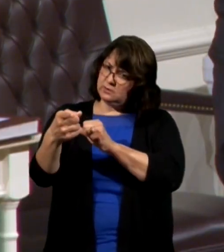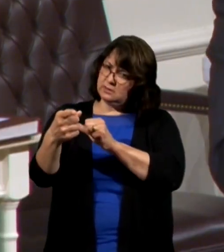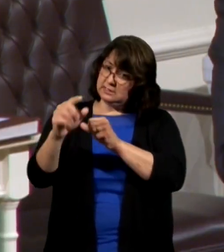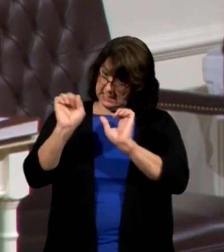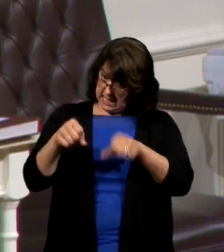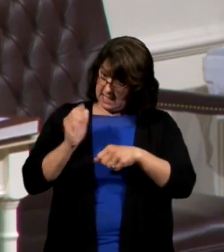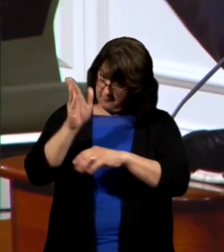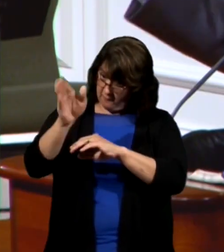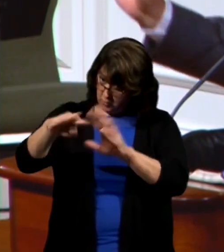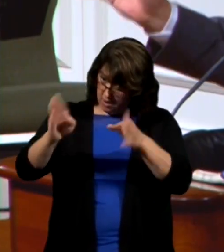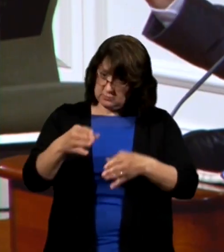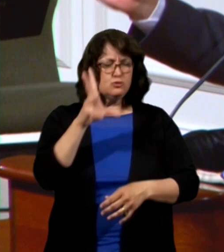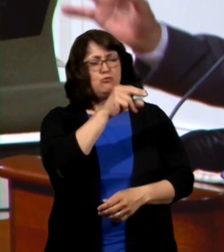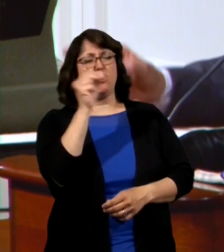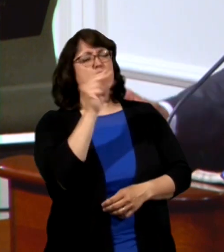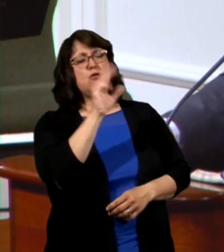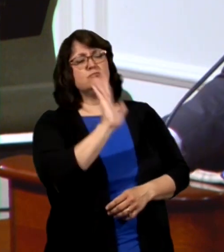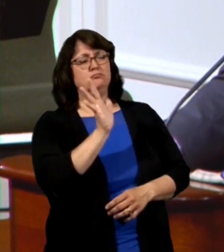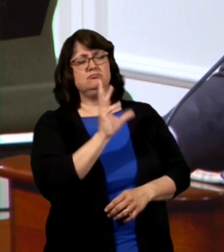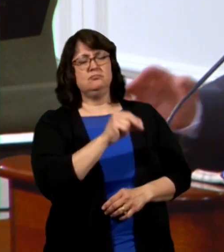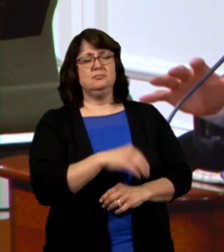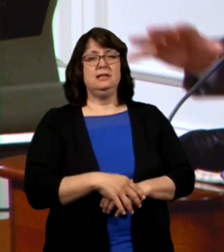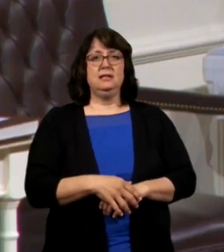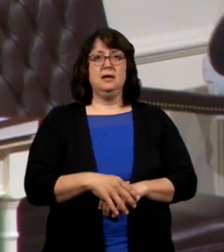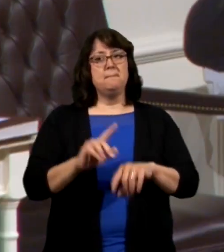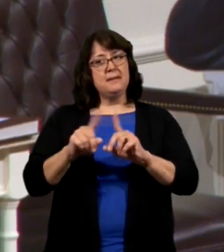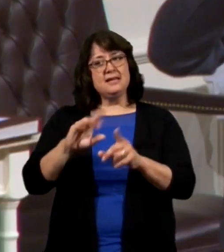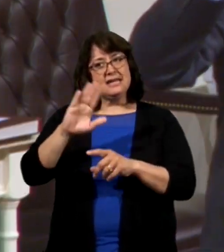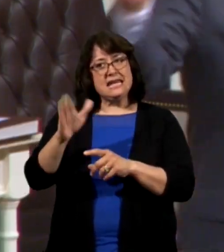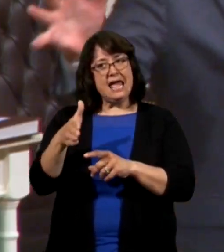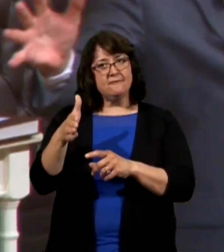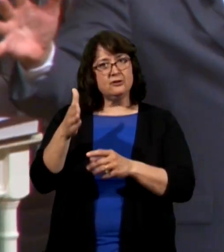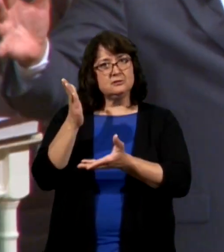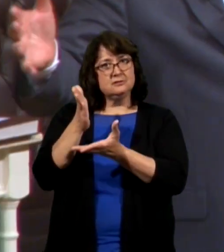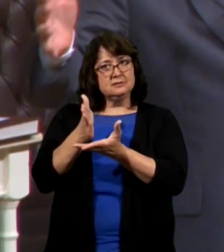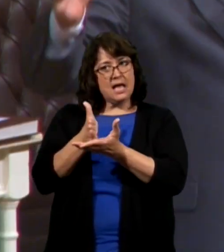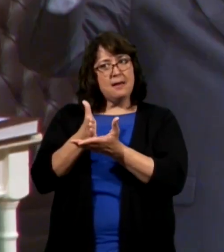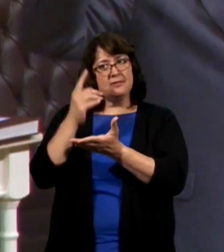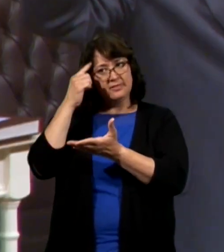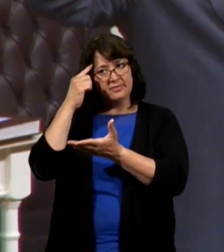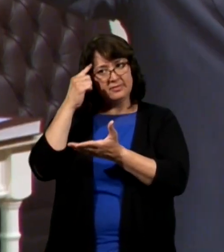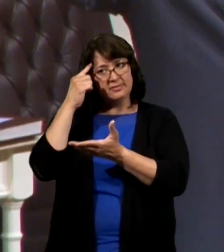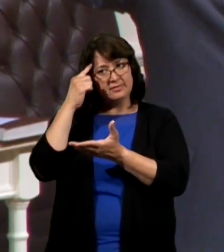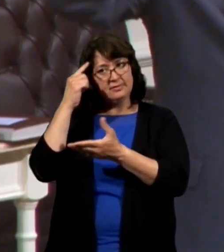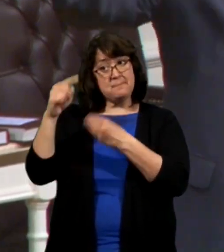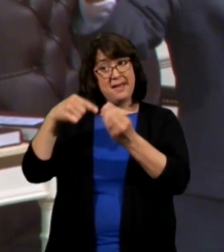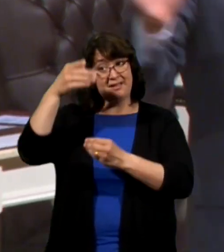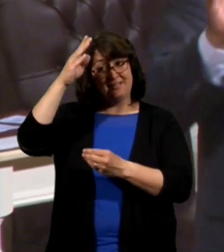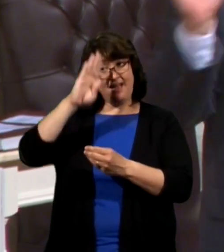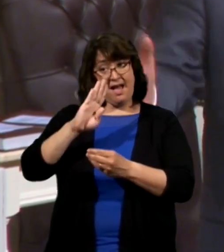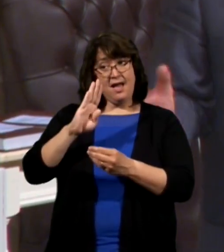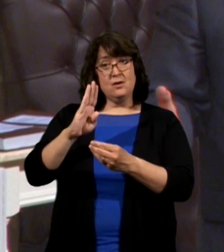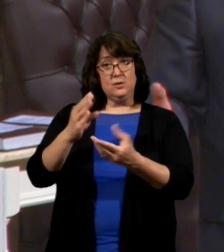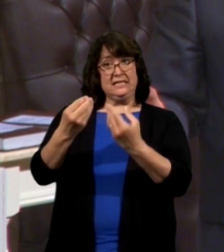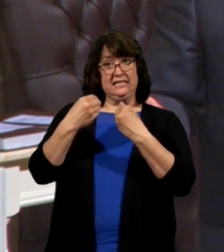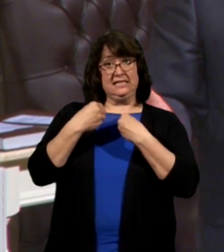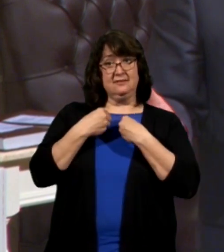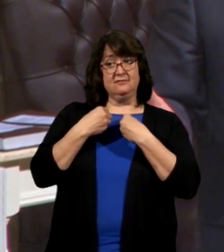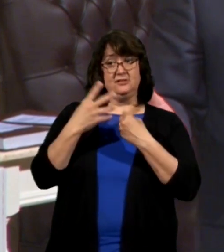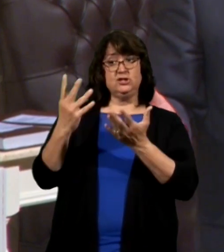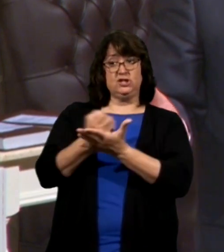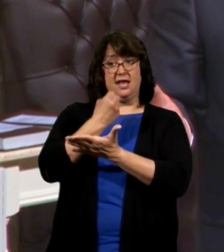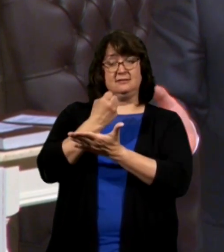come to your home no no no no but never lose sight that God will give you a chance